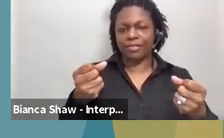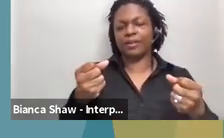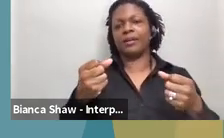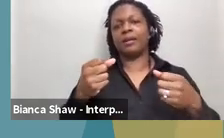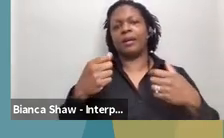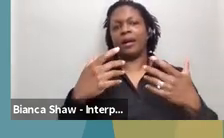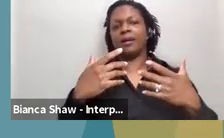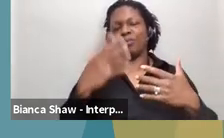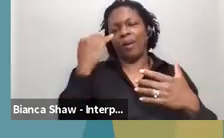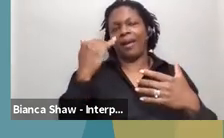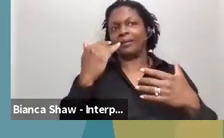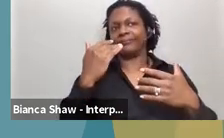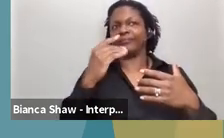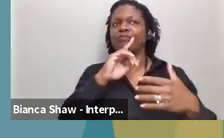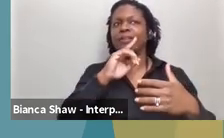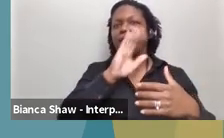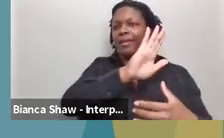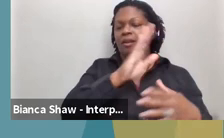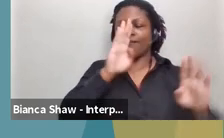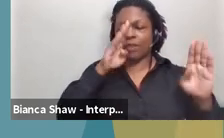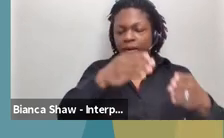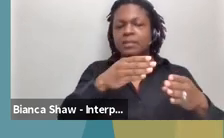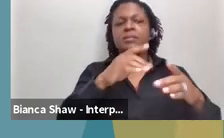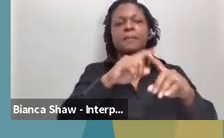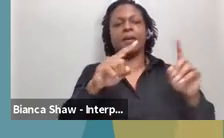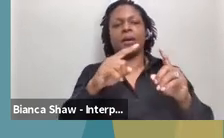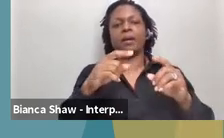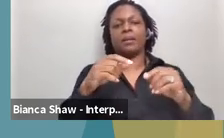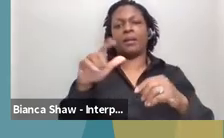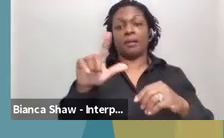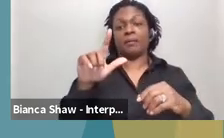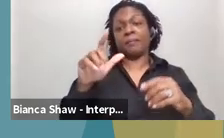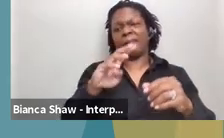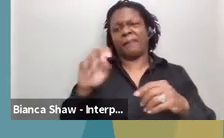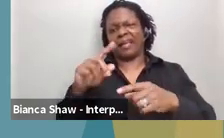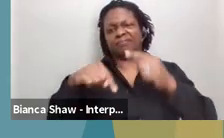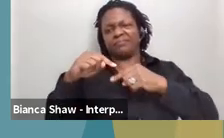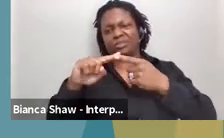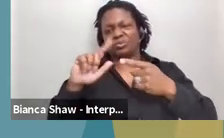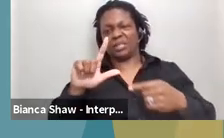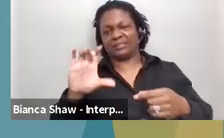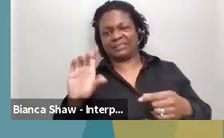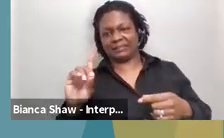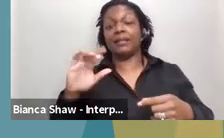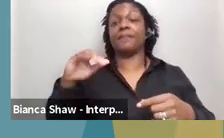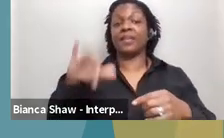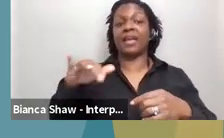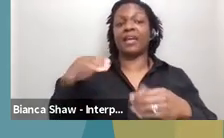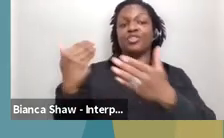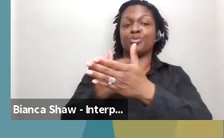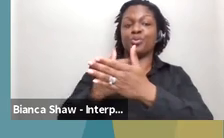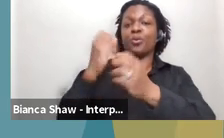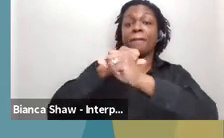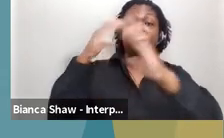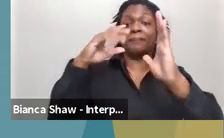there. Um, so, going back to the Louisiana Commission for the Deaf, we do have, uh, a new mission, vision, values that was just